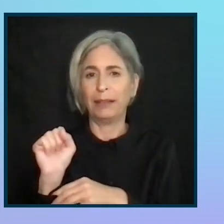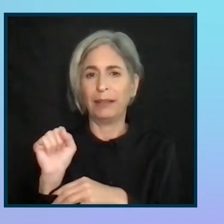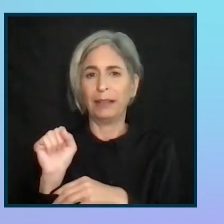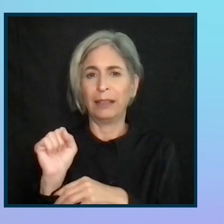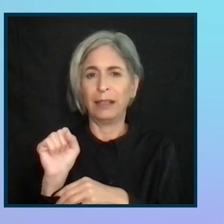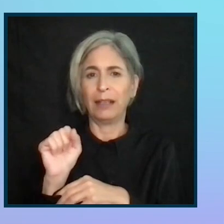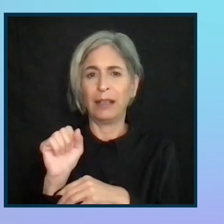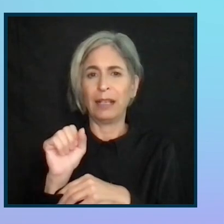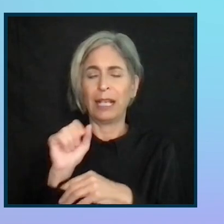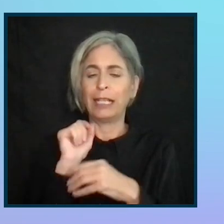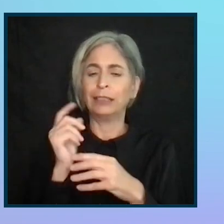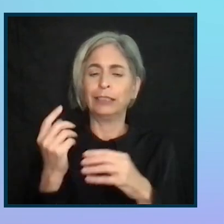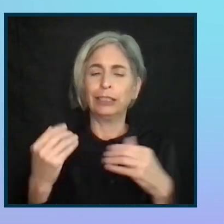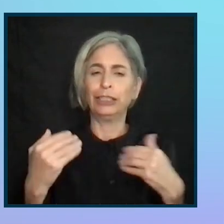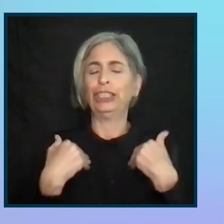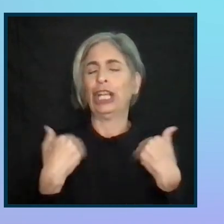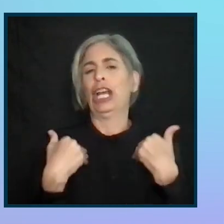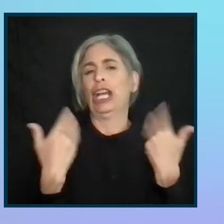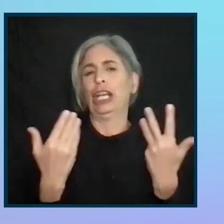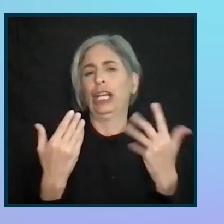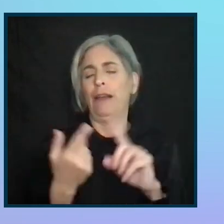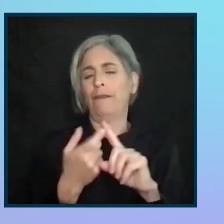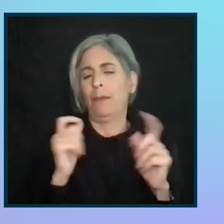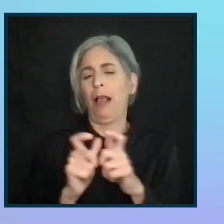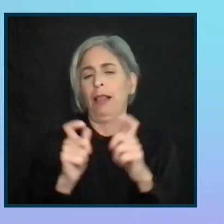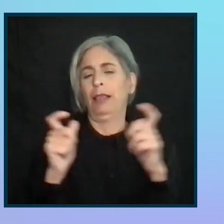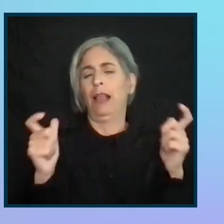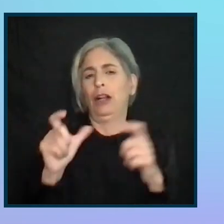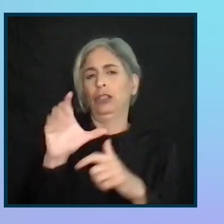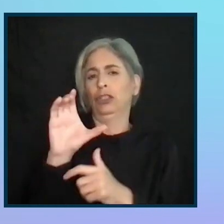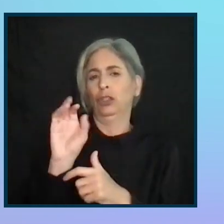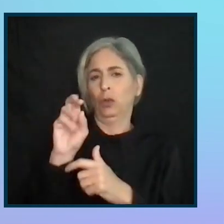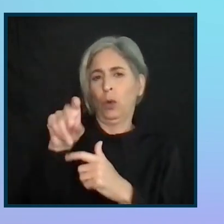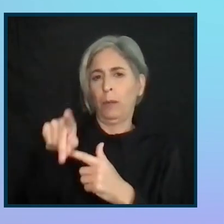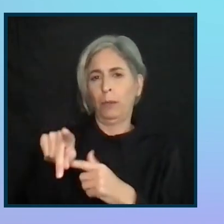sort of relatively young from a large corporate point of view.